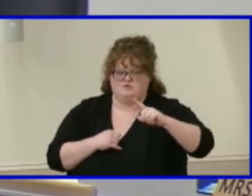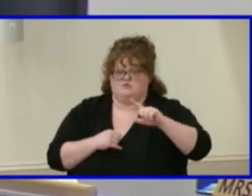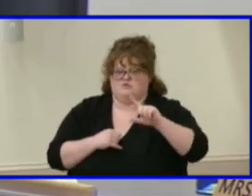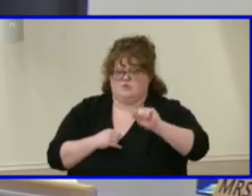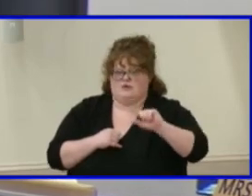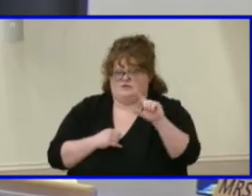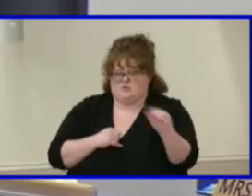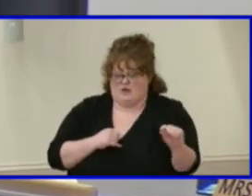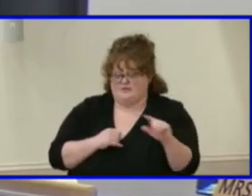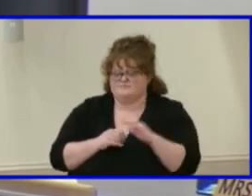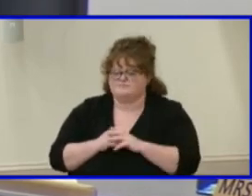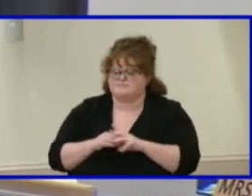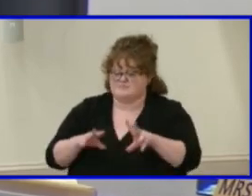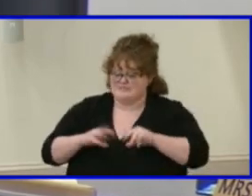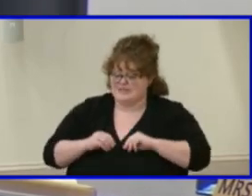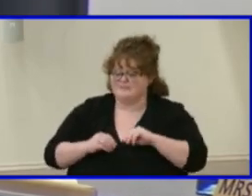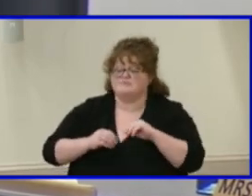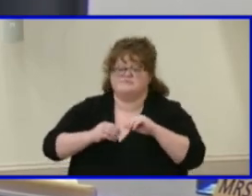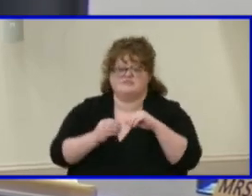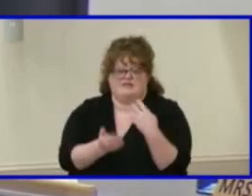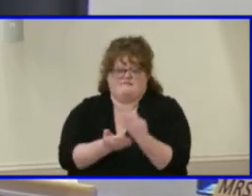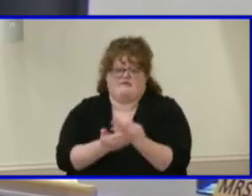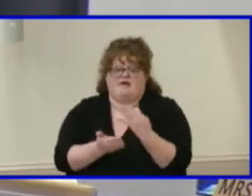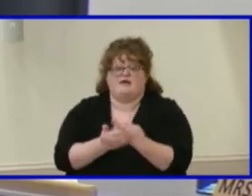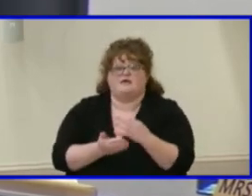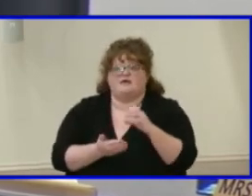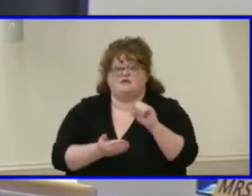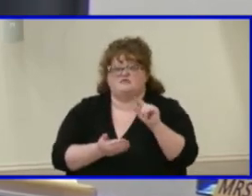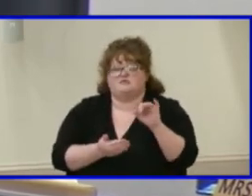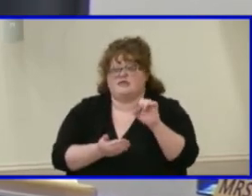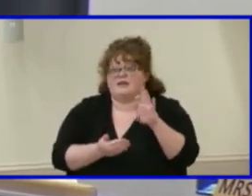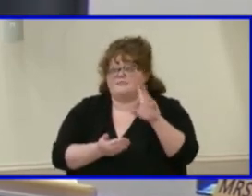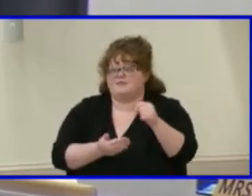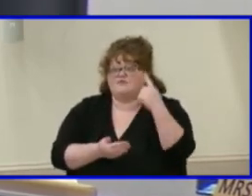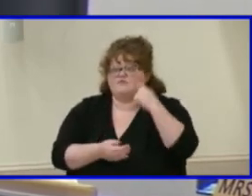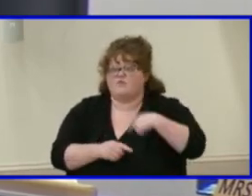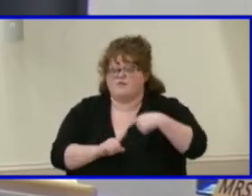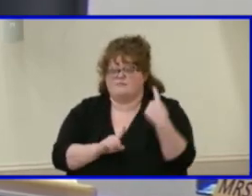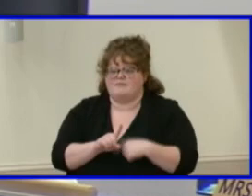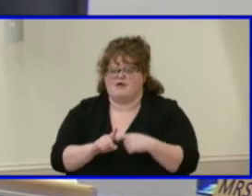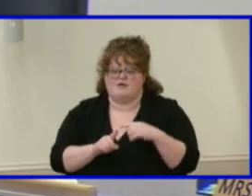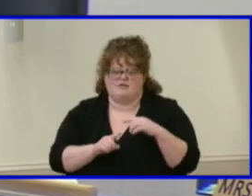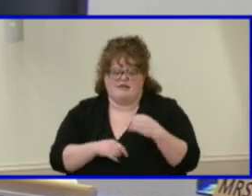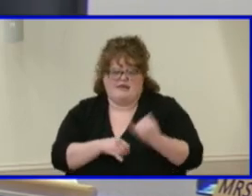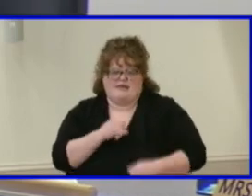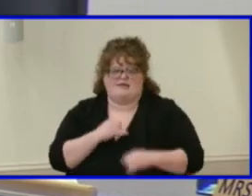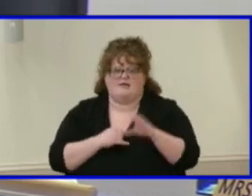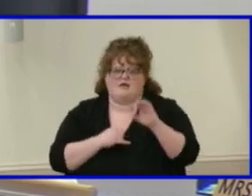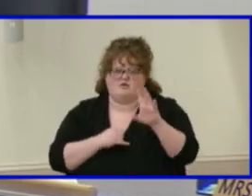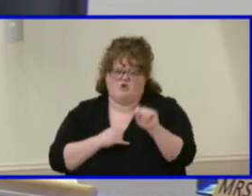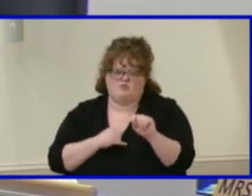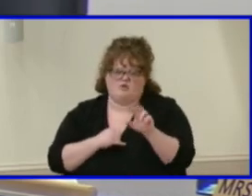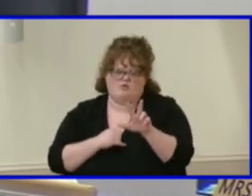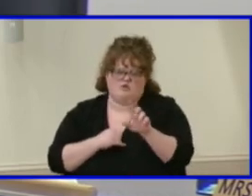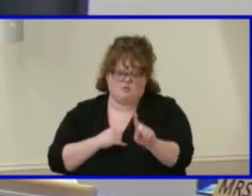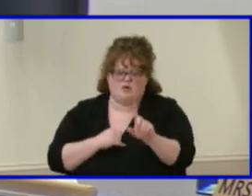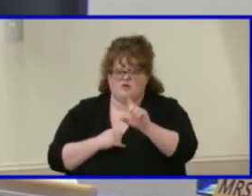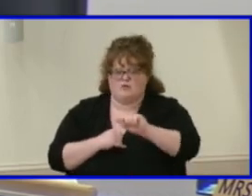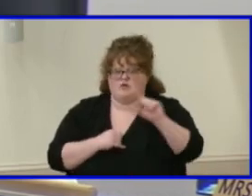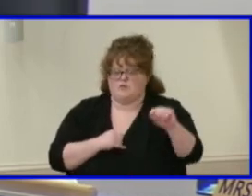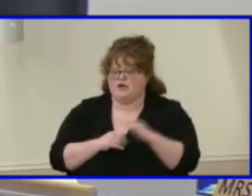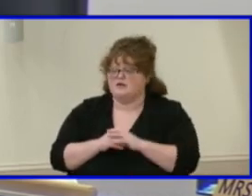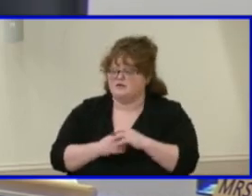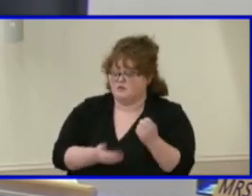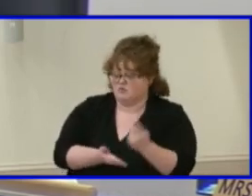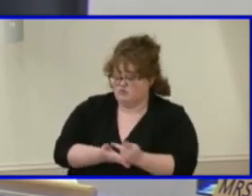monthly financial statement for school nutrition services operation for the month ending October 31, 2020. The approval of personnel